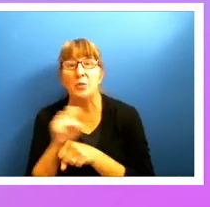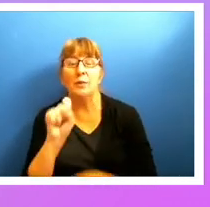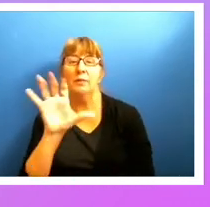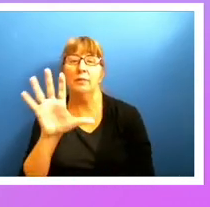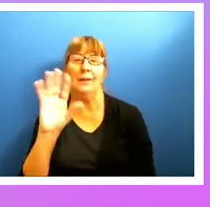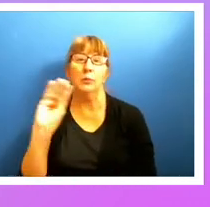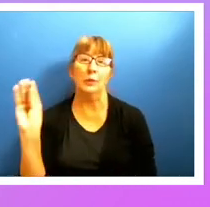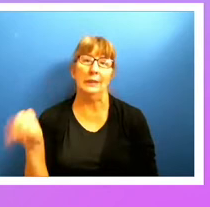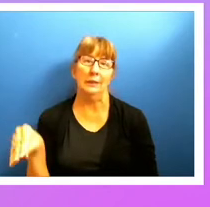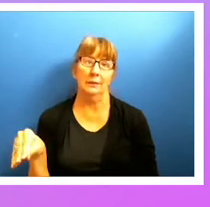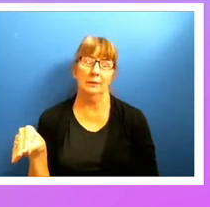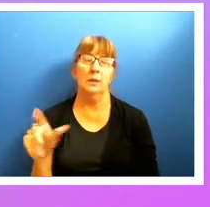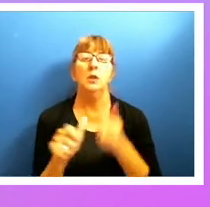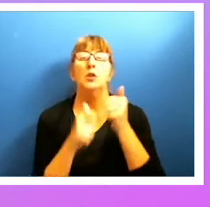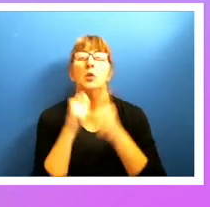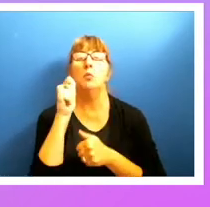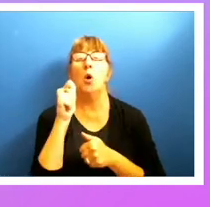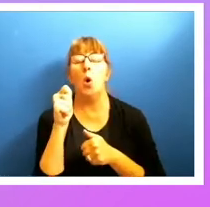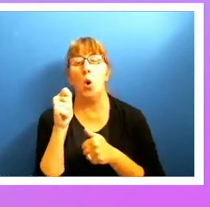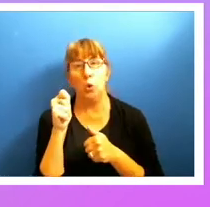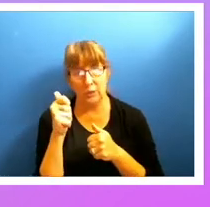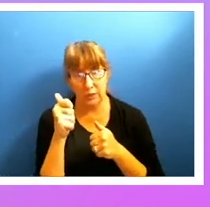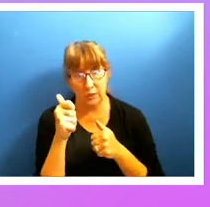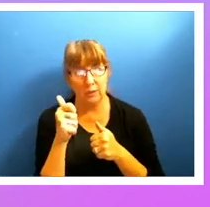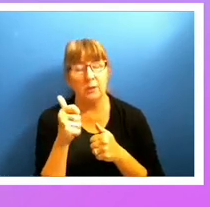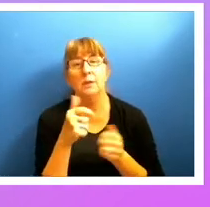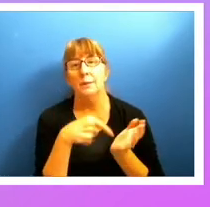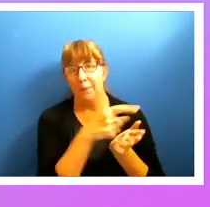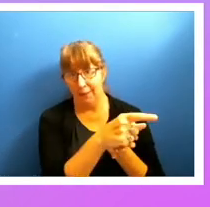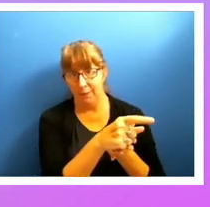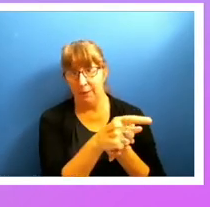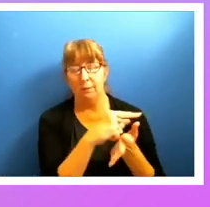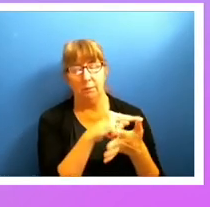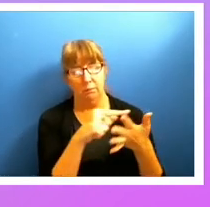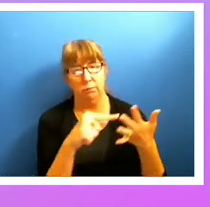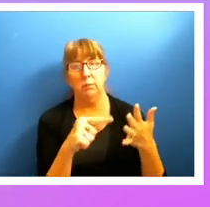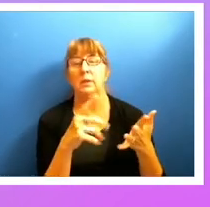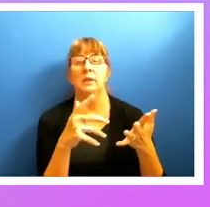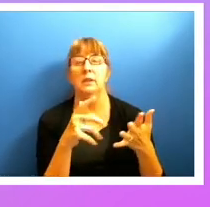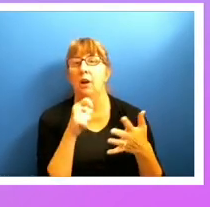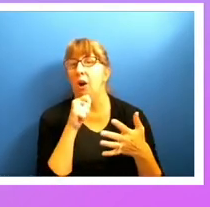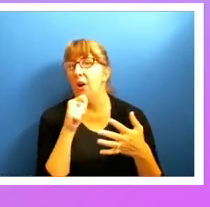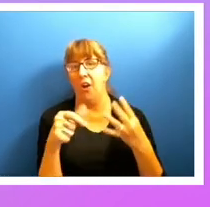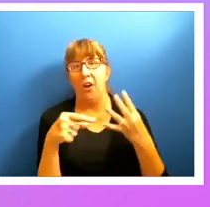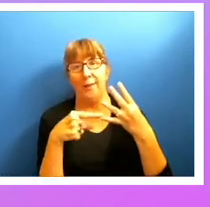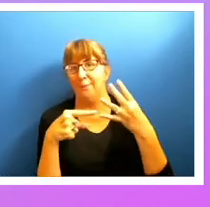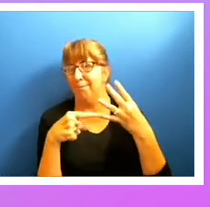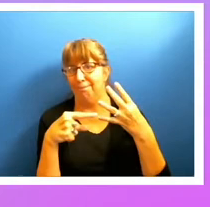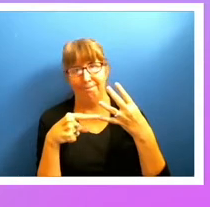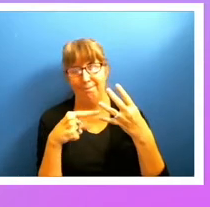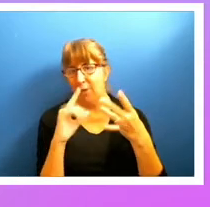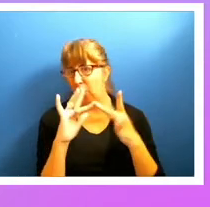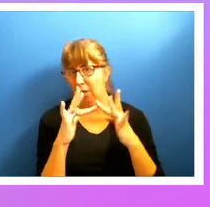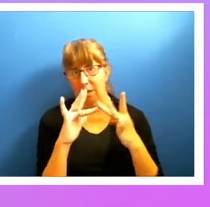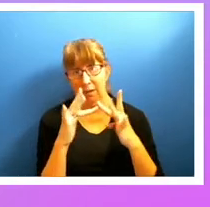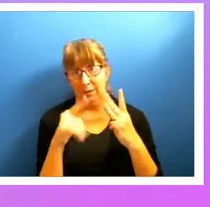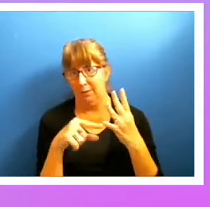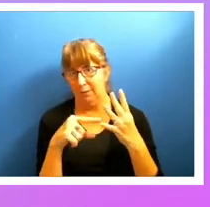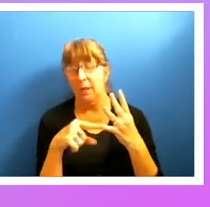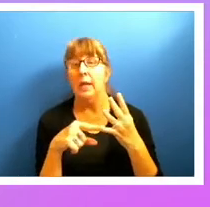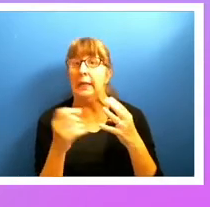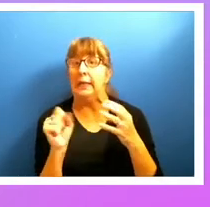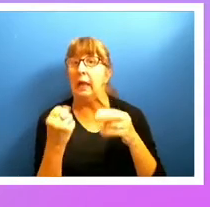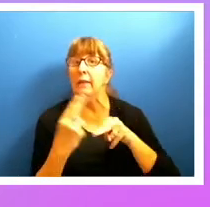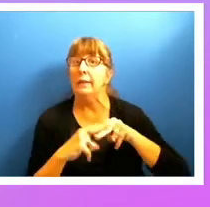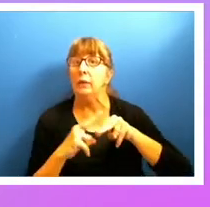the majority of the transactions that we see people doing are not necessarily the e-commerce transactions, but that grows more and more every year.